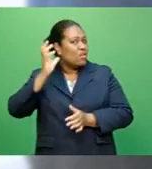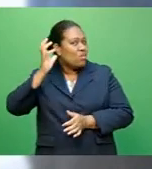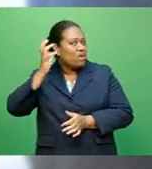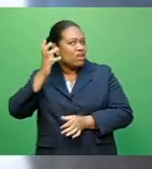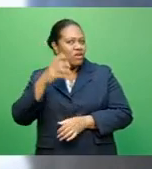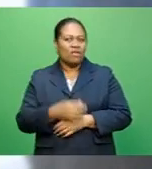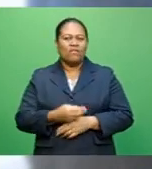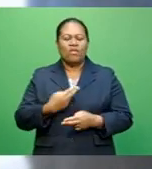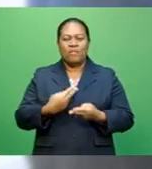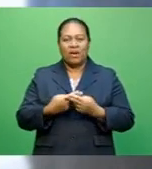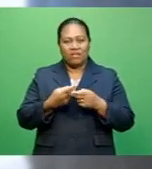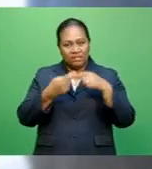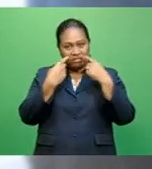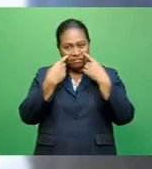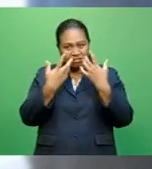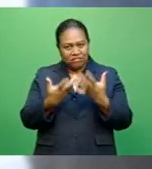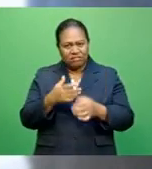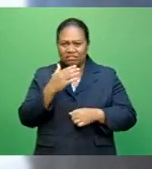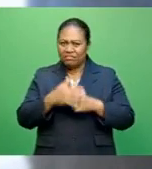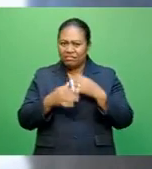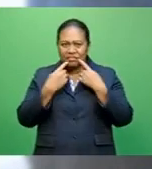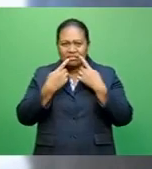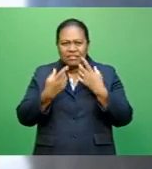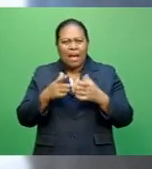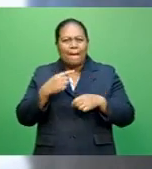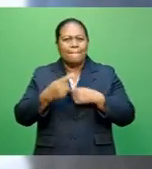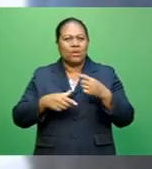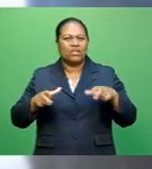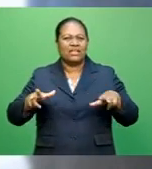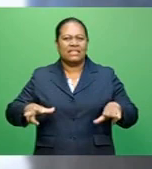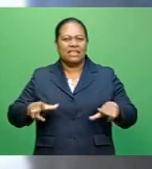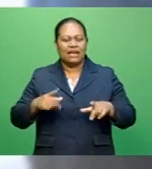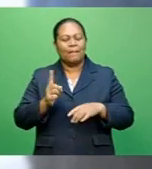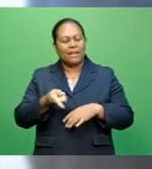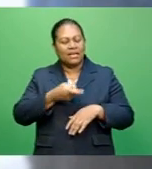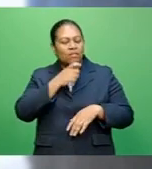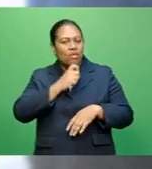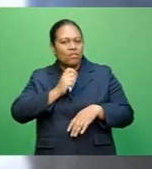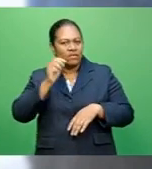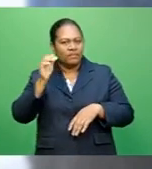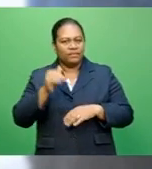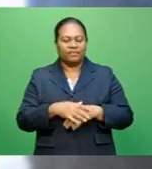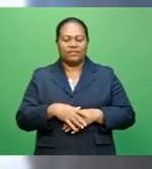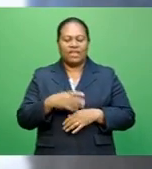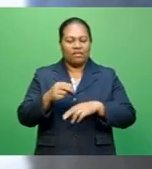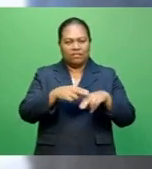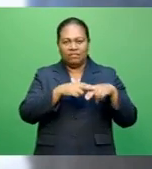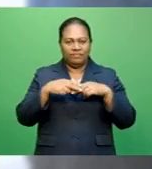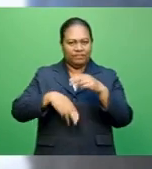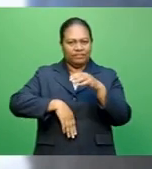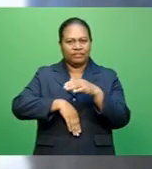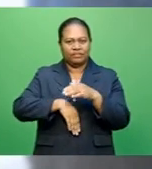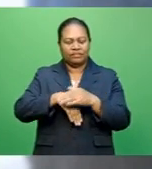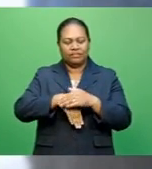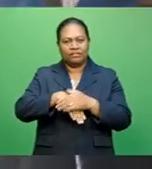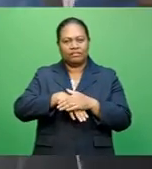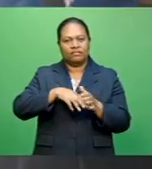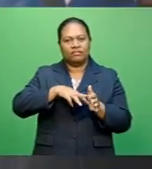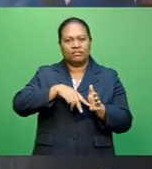they're not going to specifics about the deal, but says the future looks promising for Fijian Rugby League. Akwila Dhamma with this report.